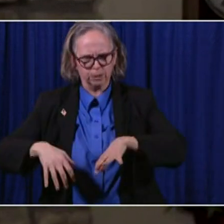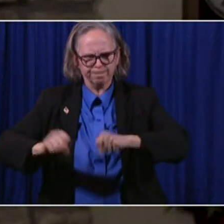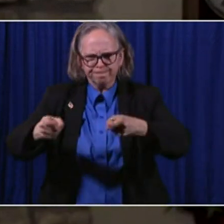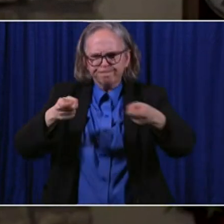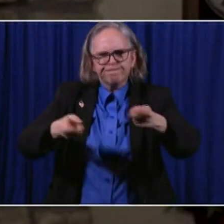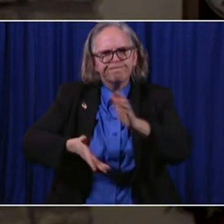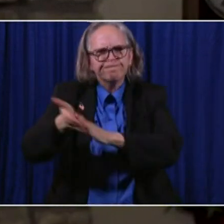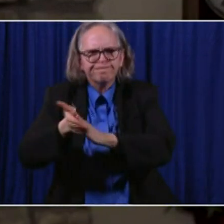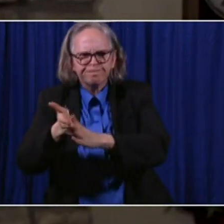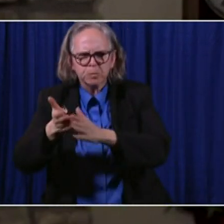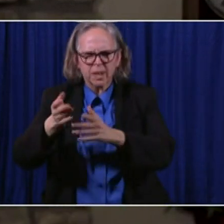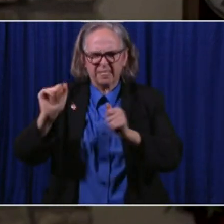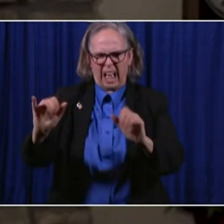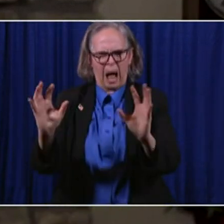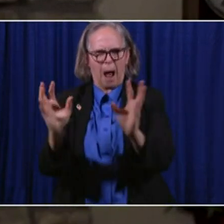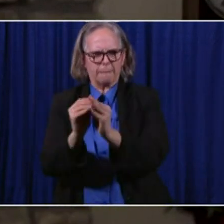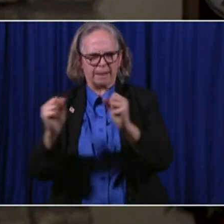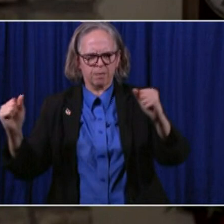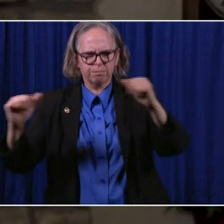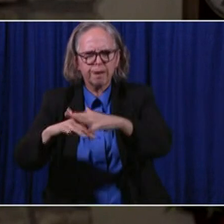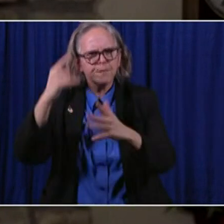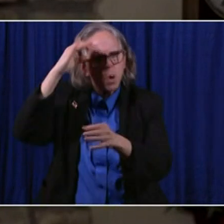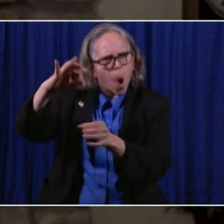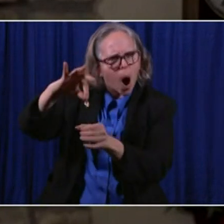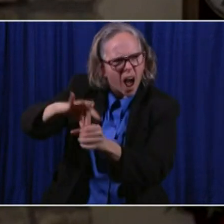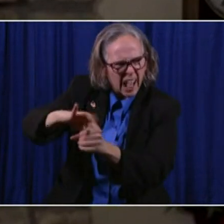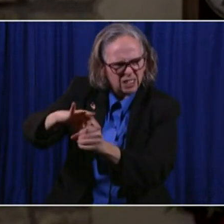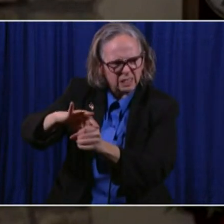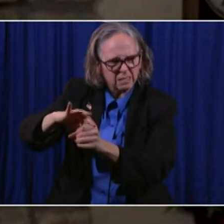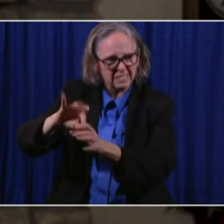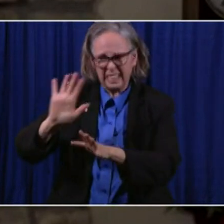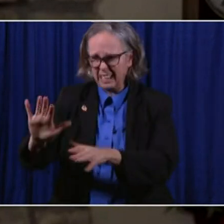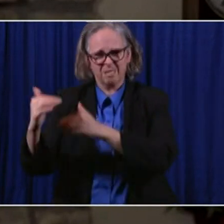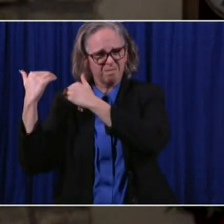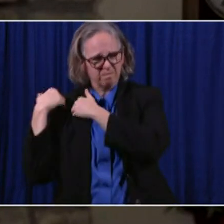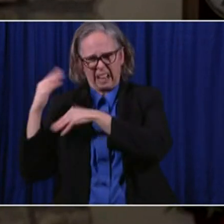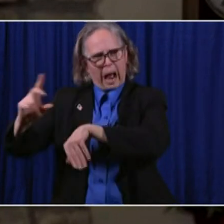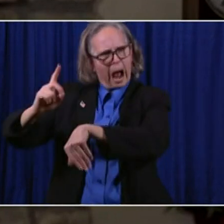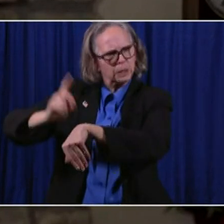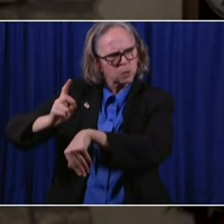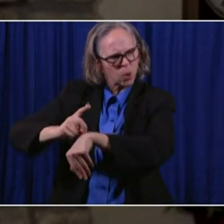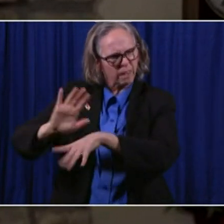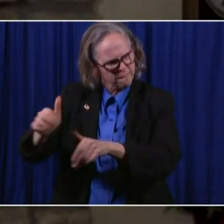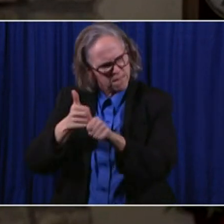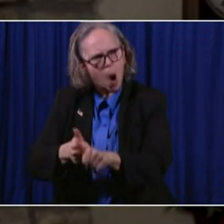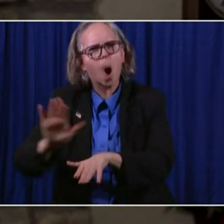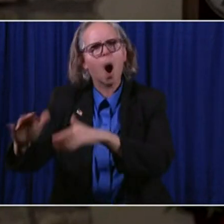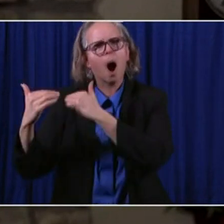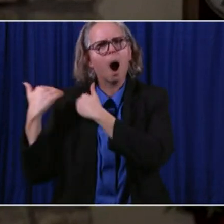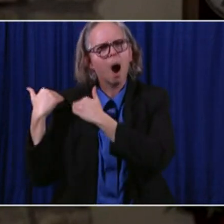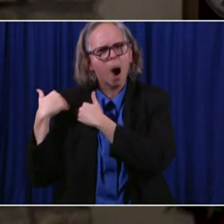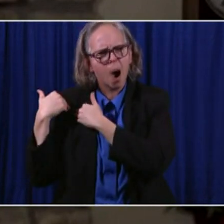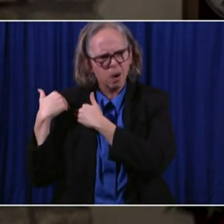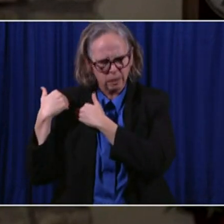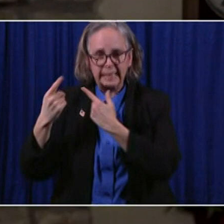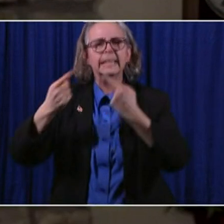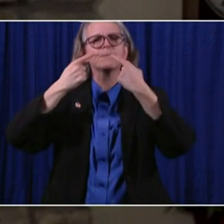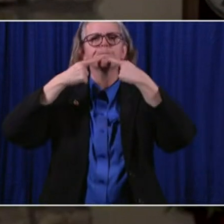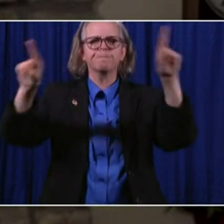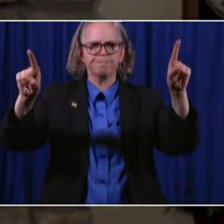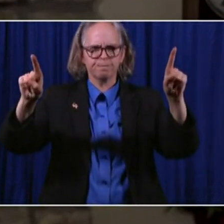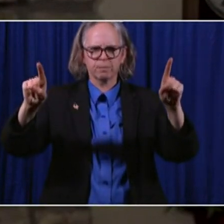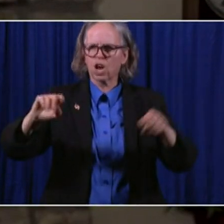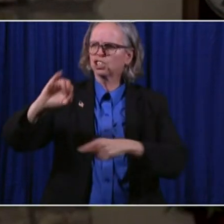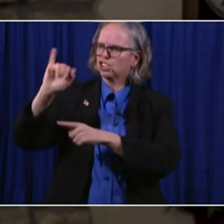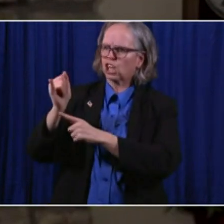And it was his obligation which he fulfilled in declaring that John F. Kennedy was elected president